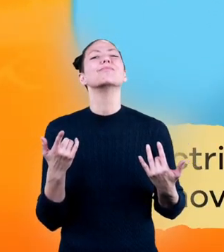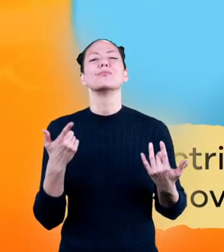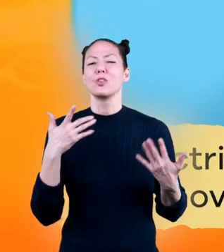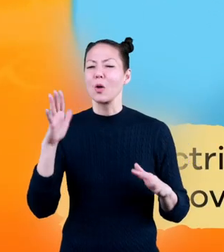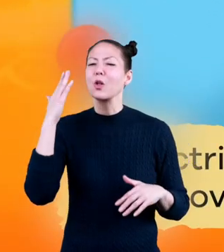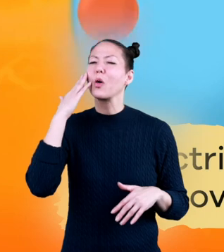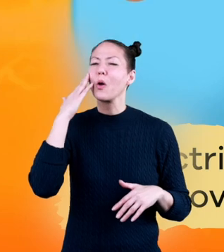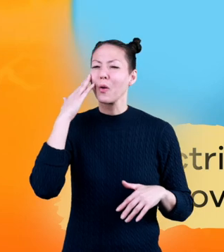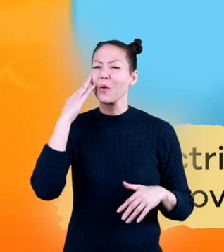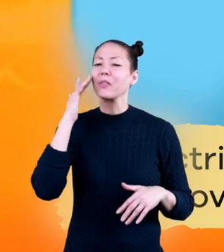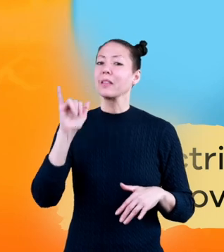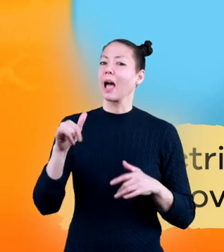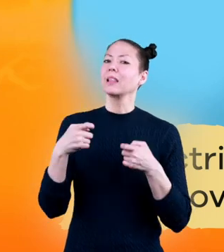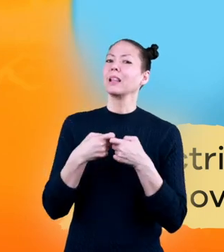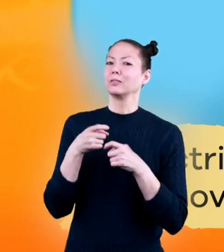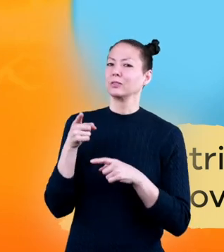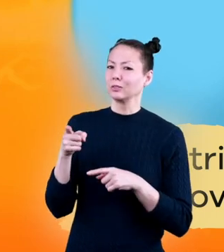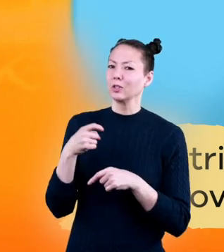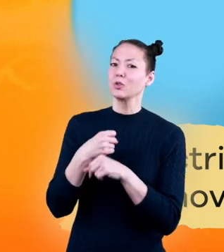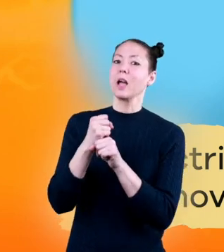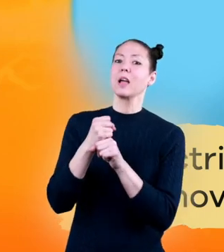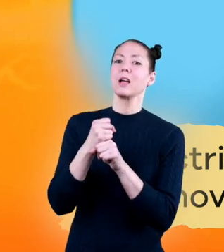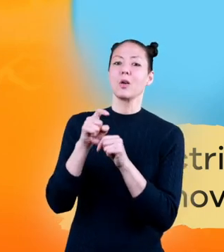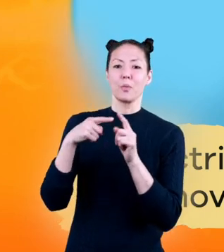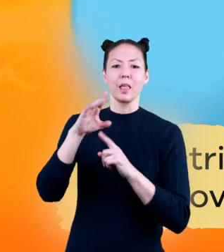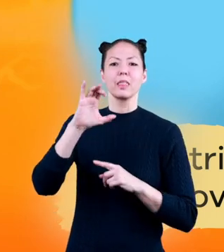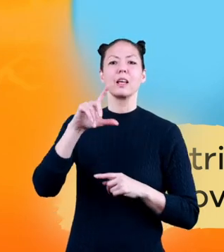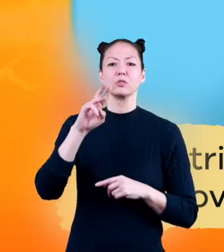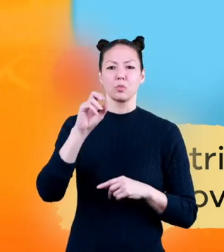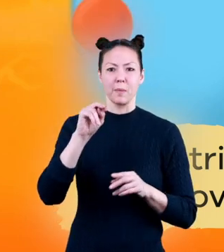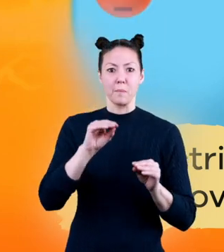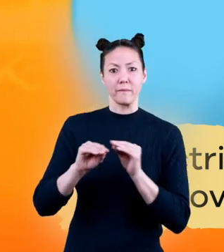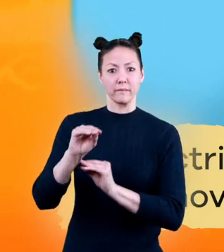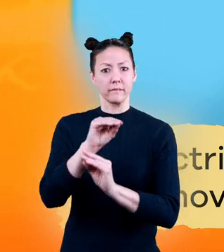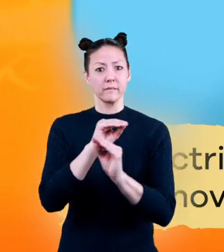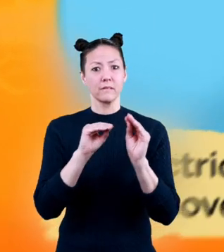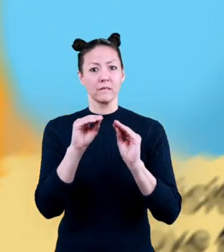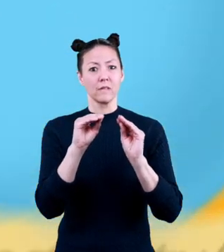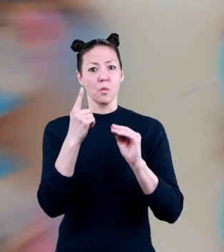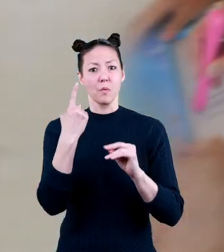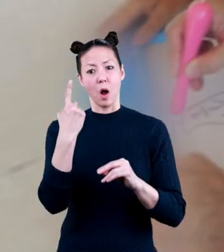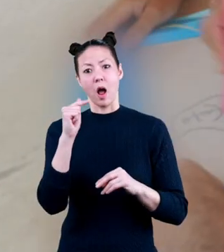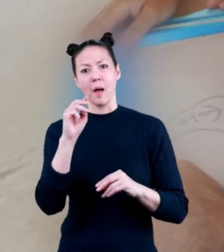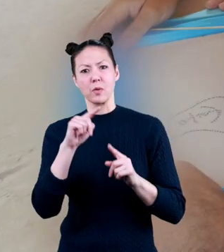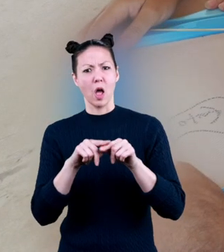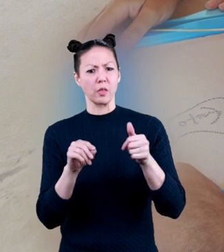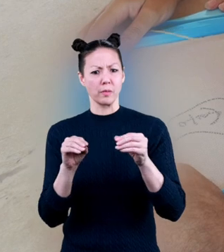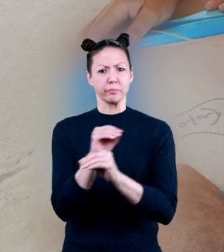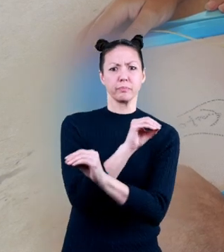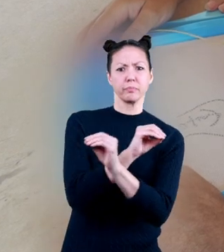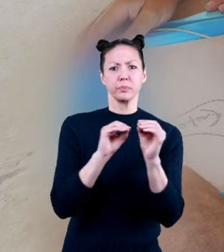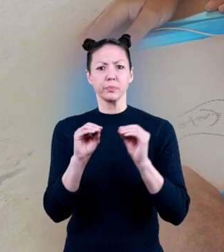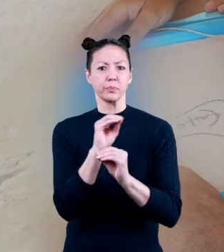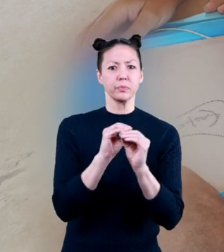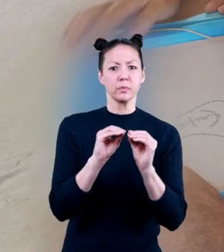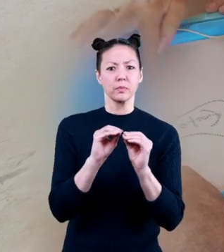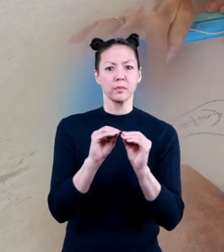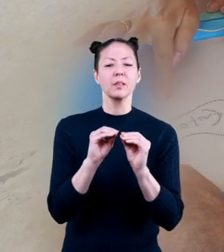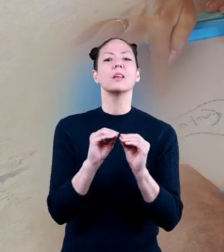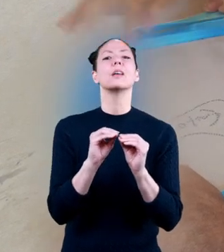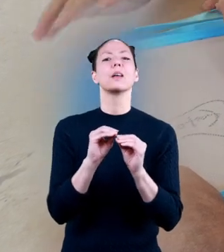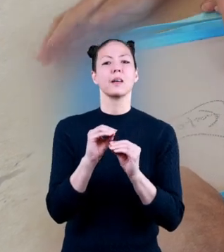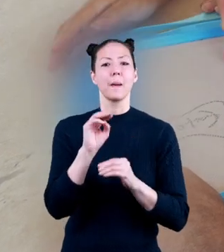know that electricity is created when electrons move from one atom to another. But did you know that a magnetic